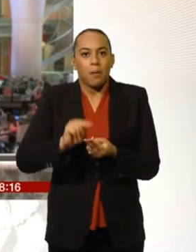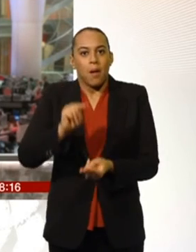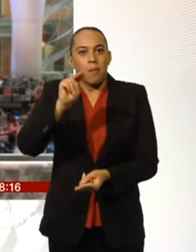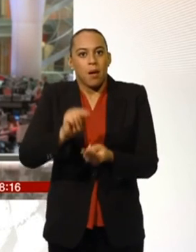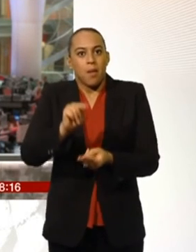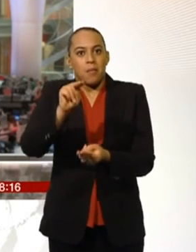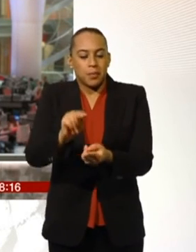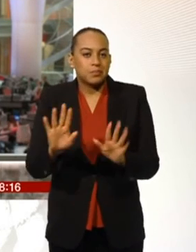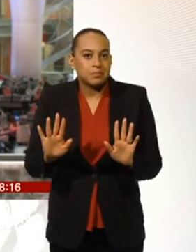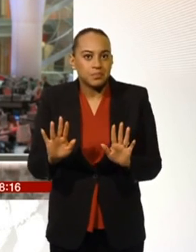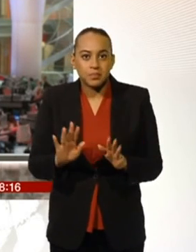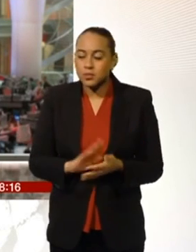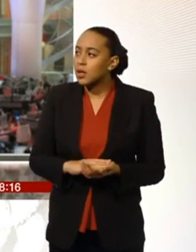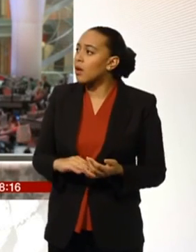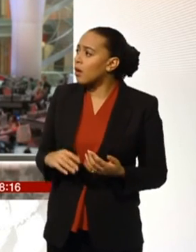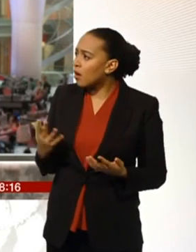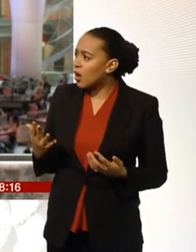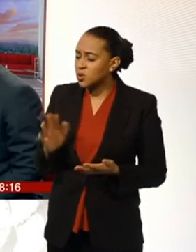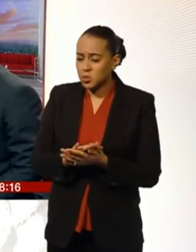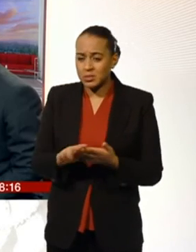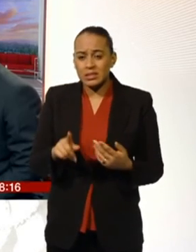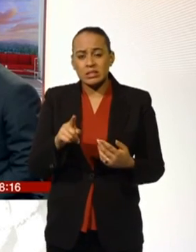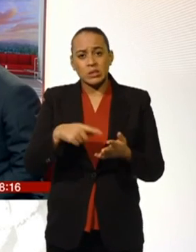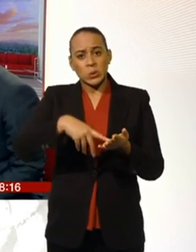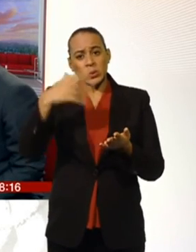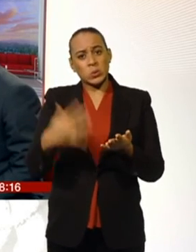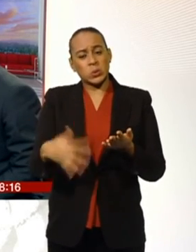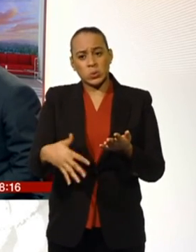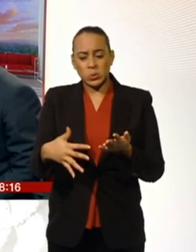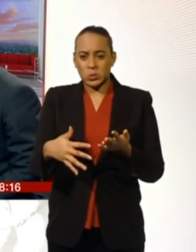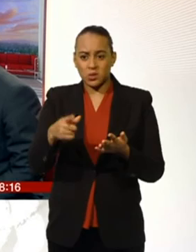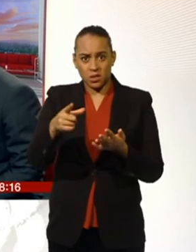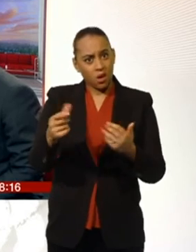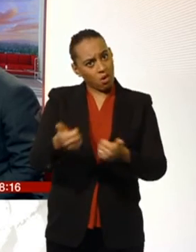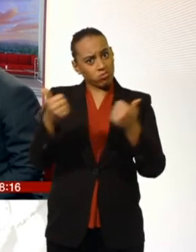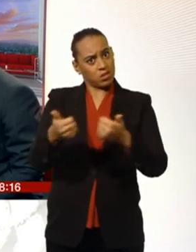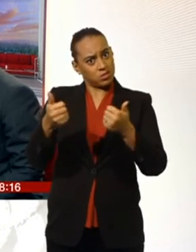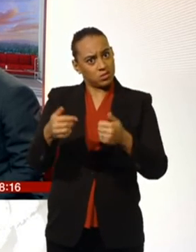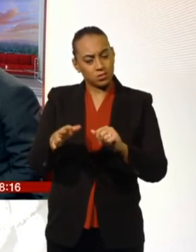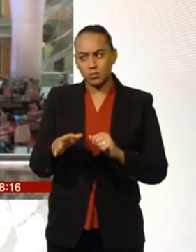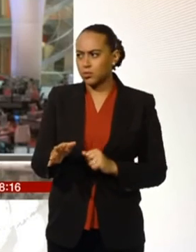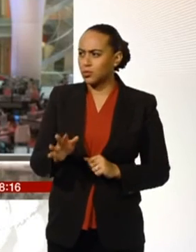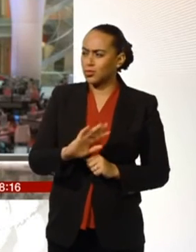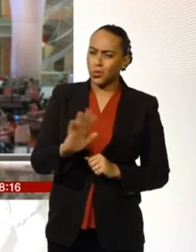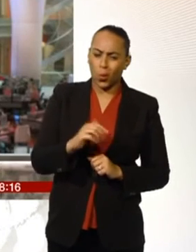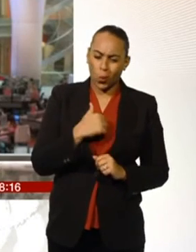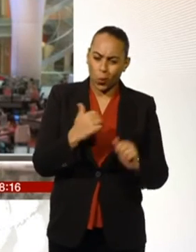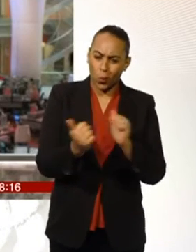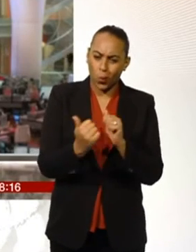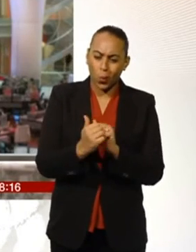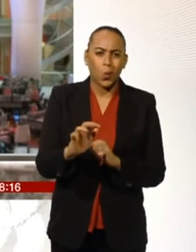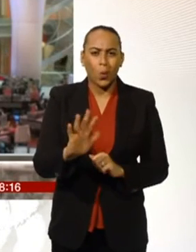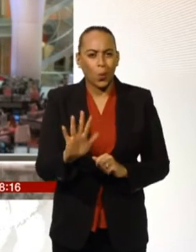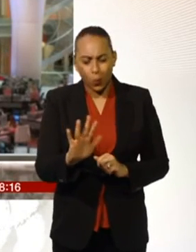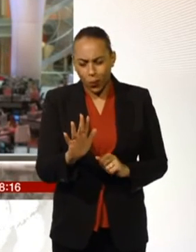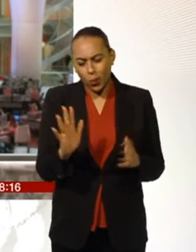sure people get on the right what you are saying is that a rubbish deal is okay it's okay for a company to put out a rubbish deal? No of course I'm not saying that what I'm saying